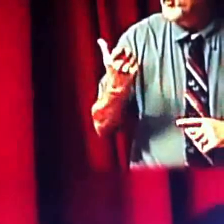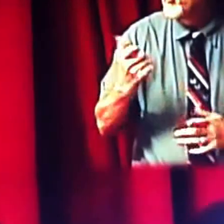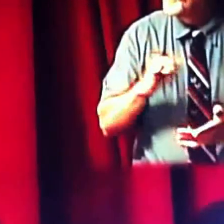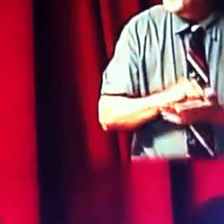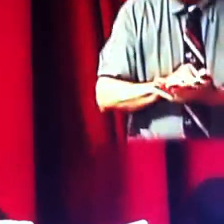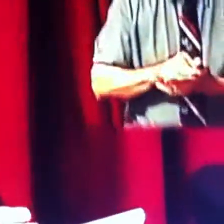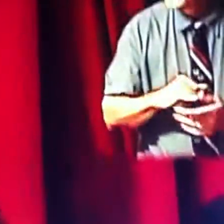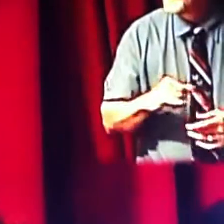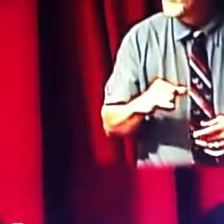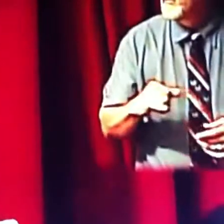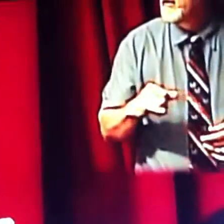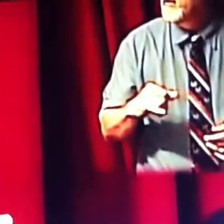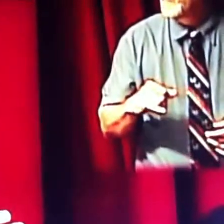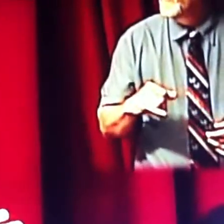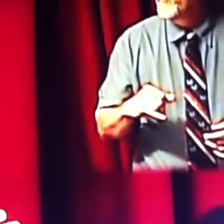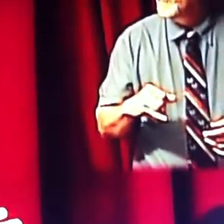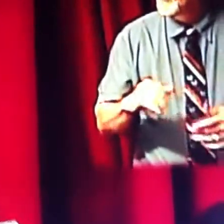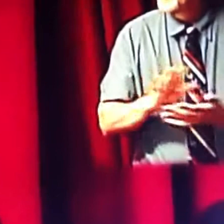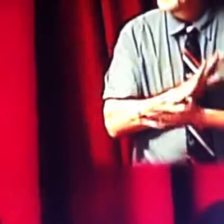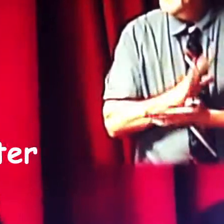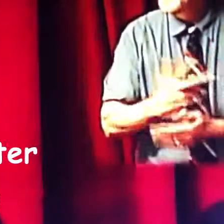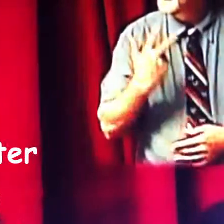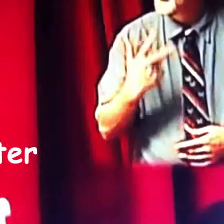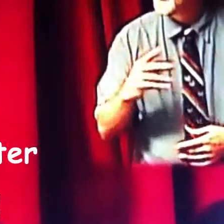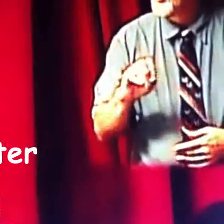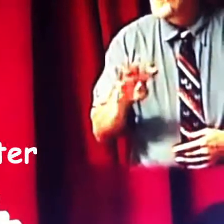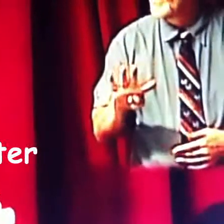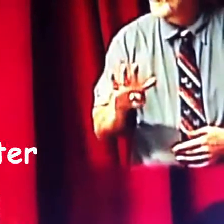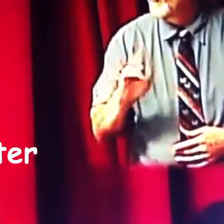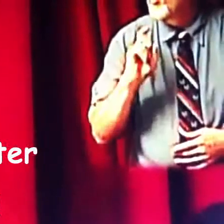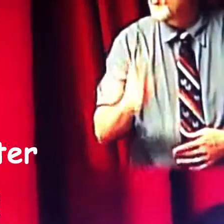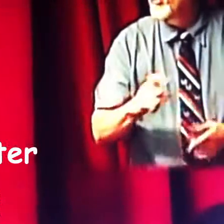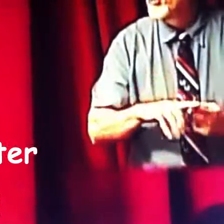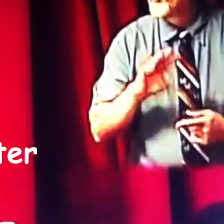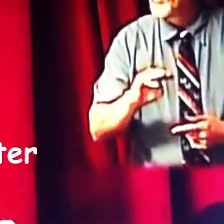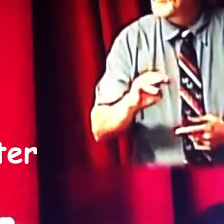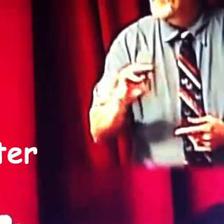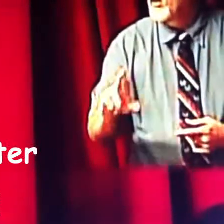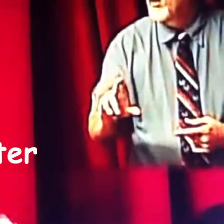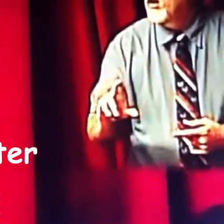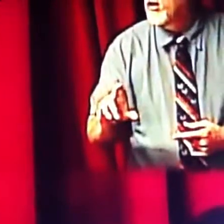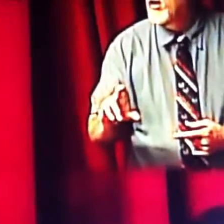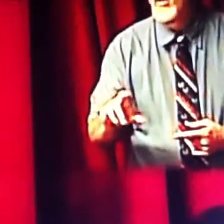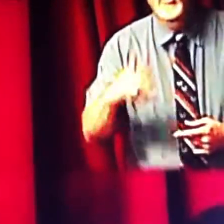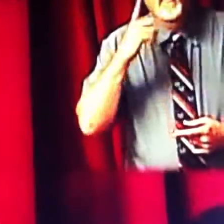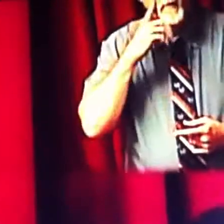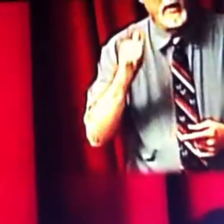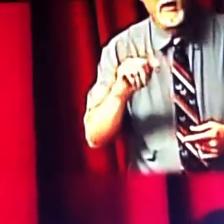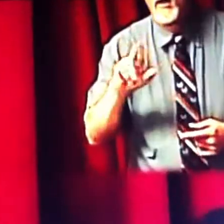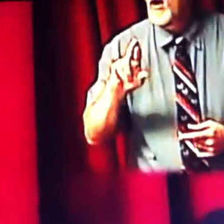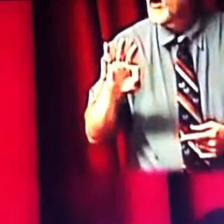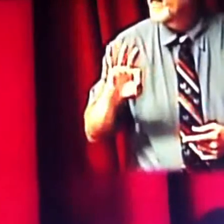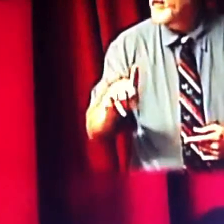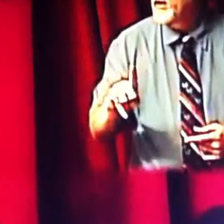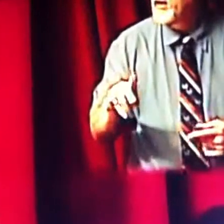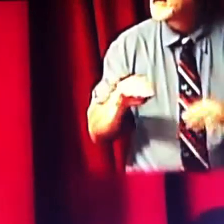that item on page 304, awarding it to MMR since the RFP